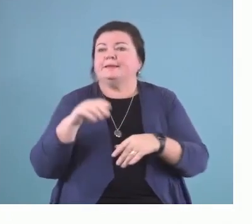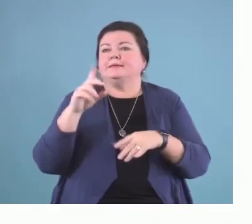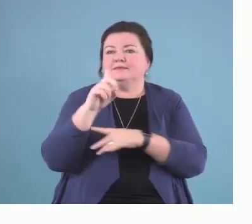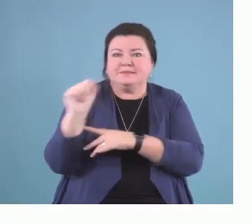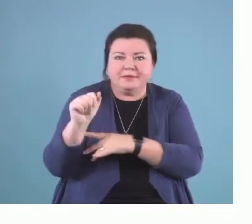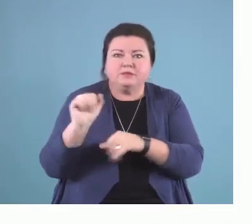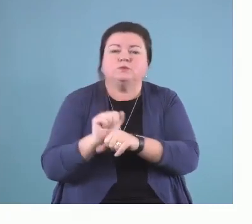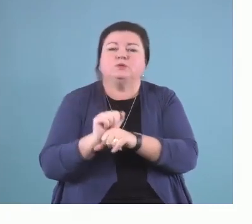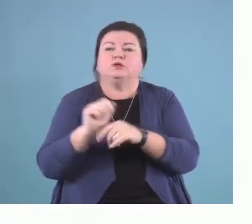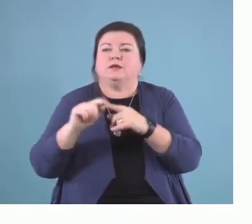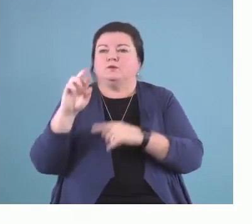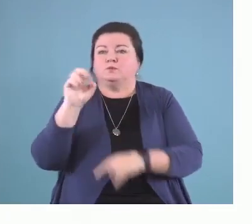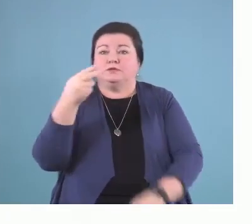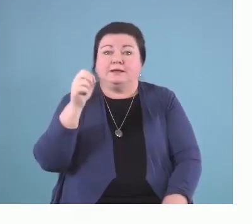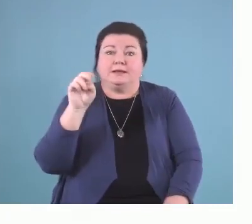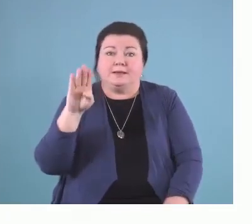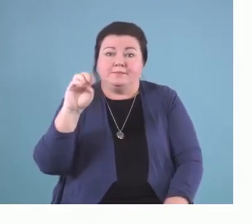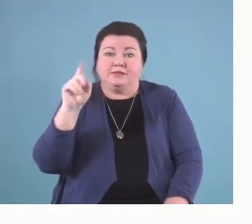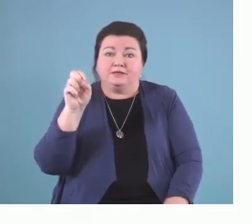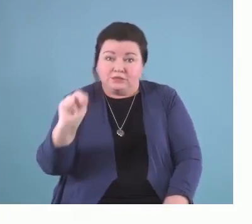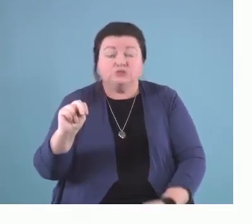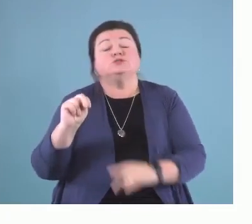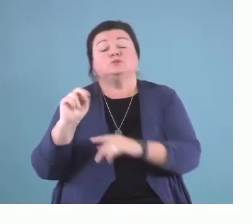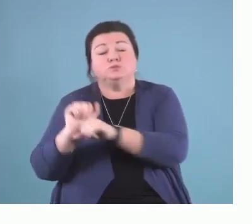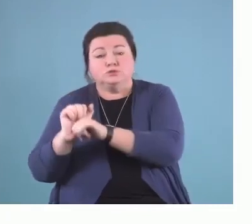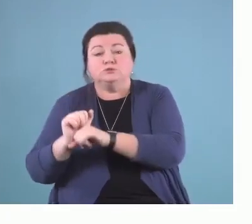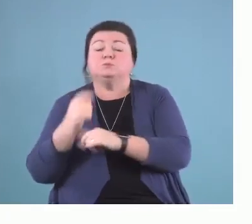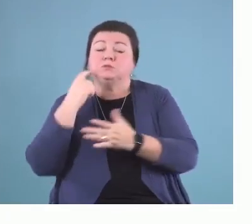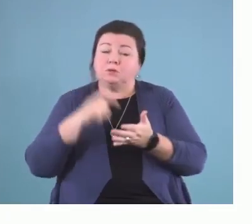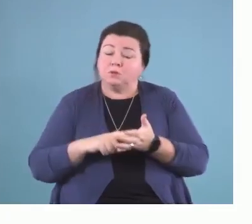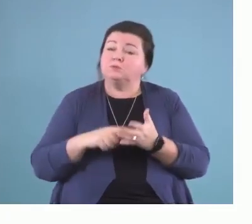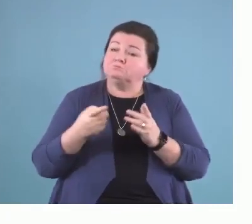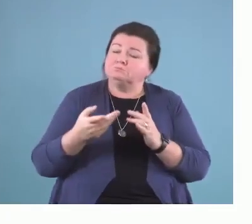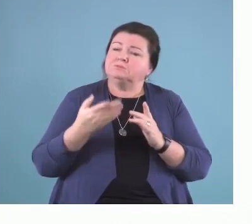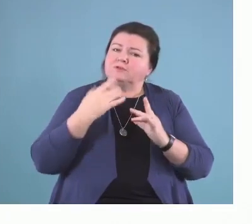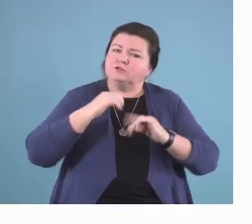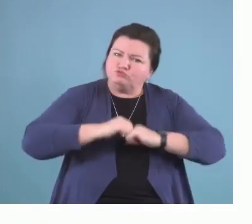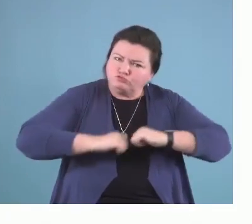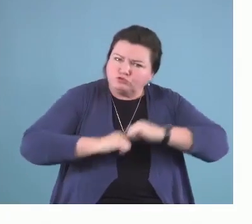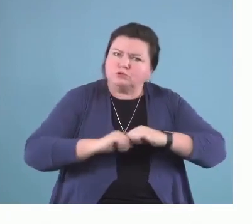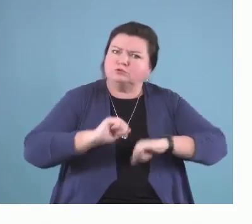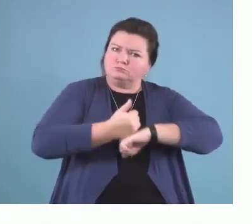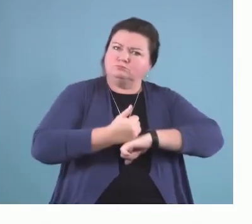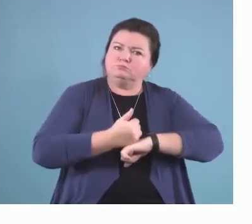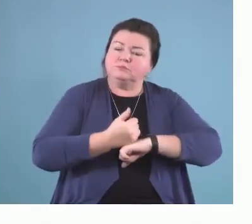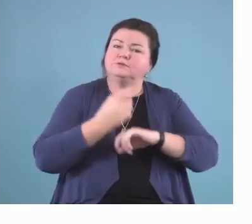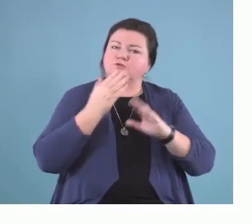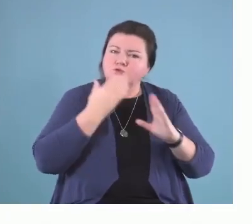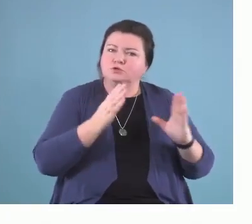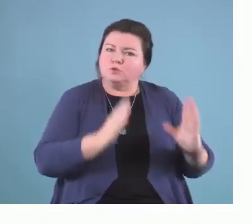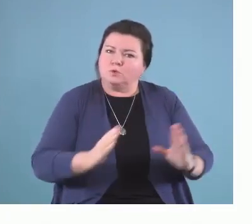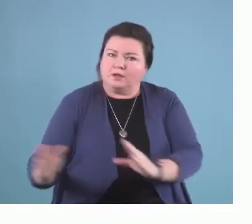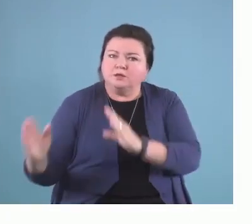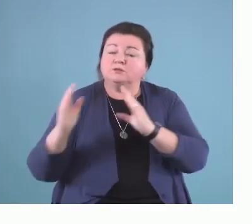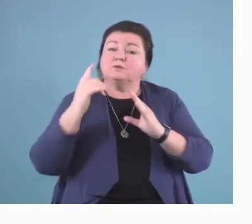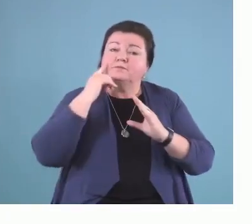and it's being showed to be a very structured and well-organized way to